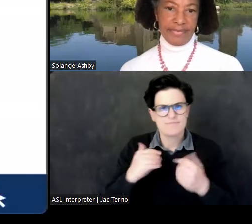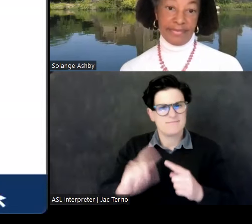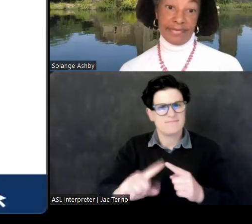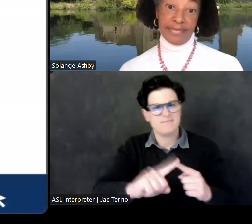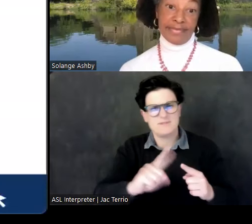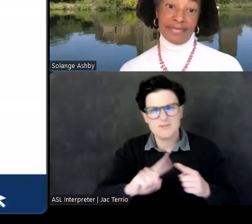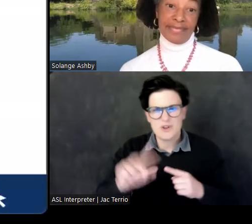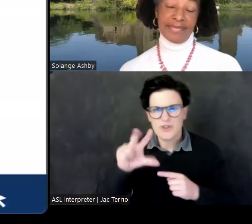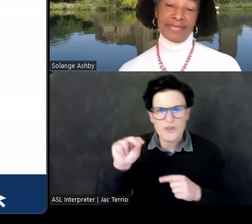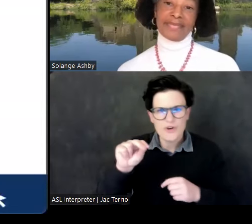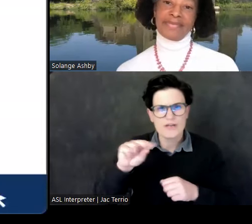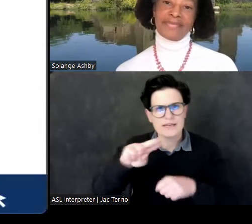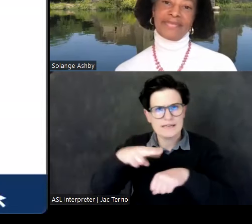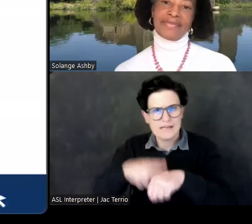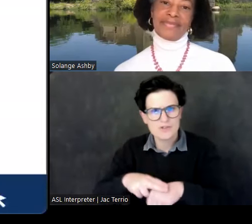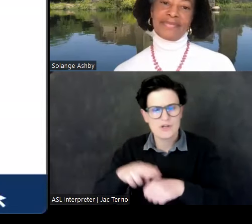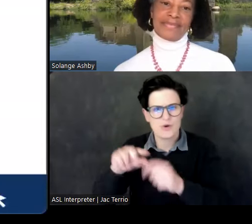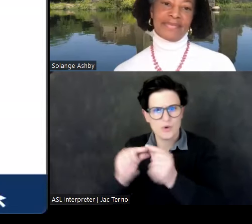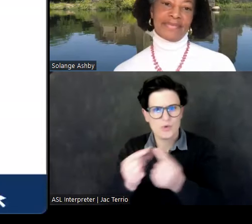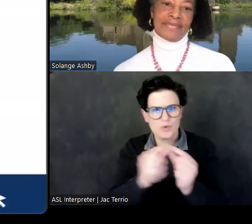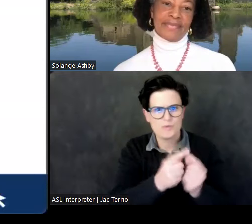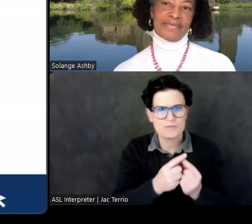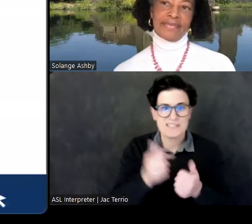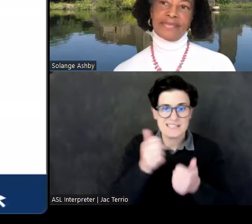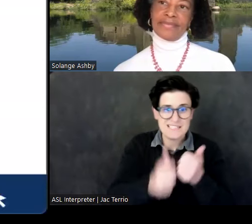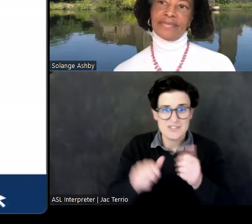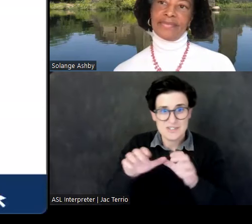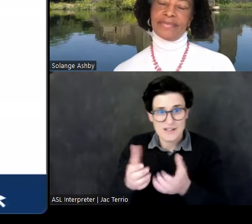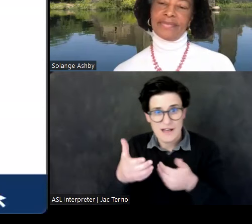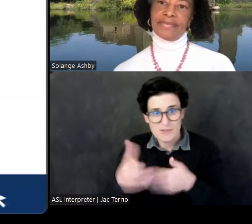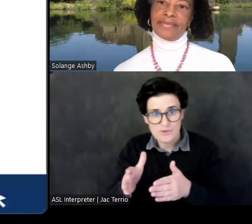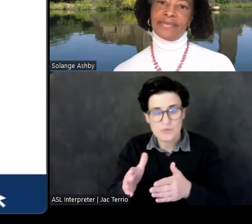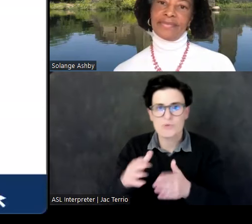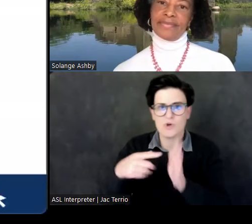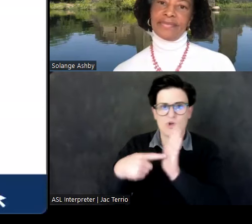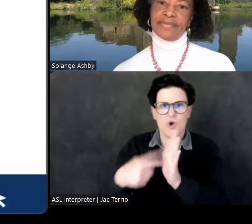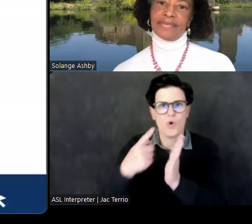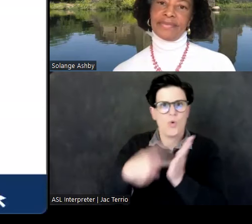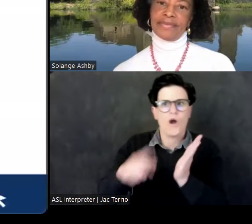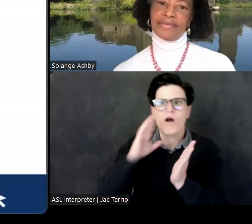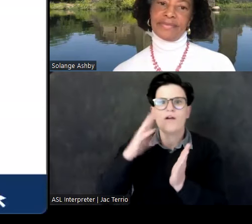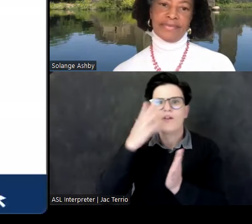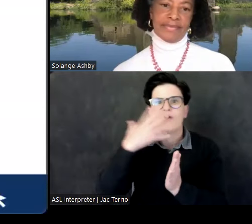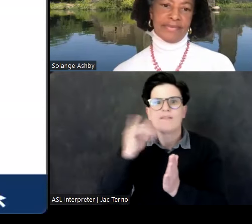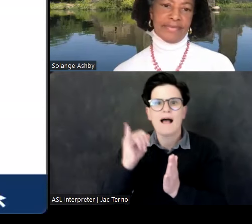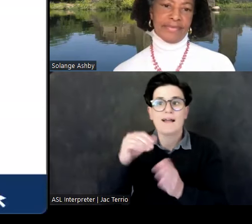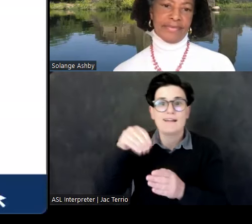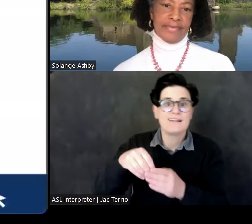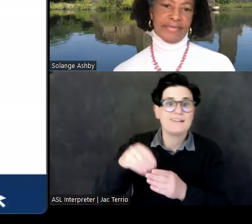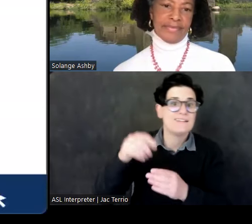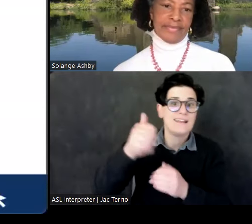capsules, each presenting what a classroom would look like in a given country or region about 200 years ago.